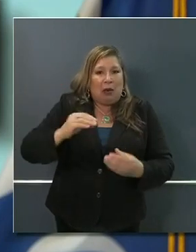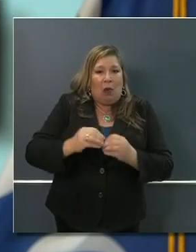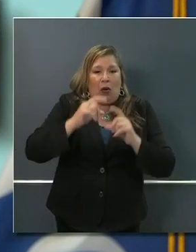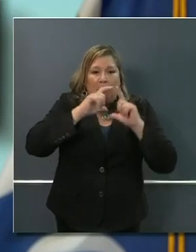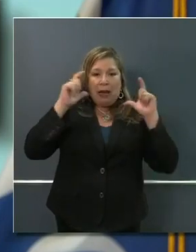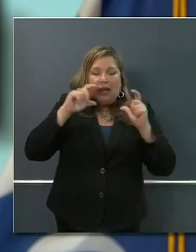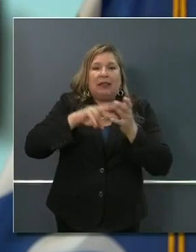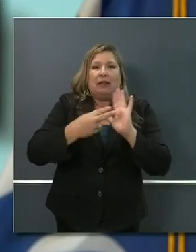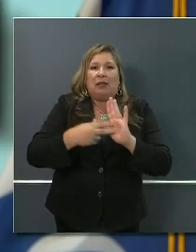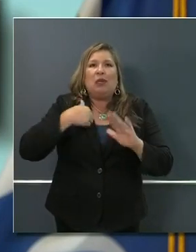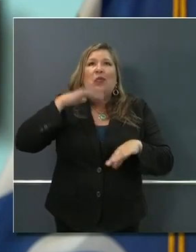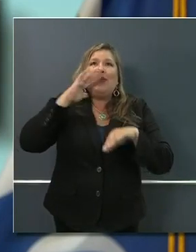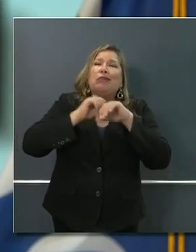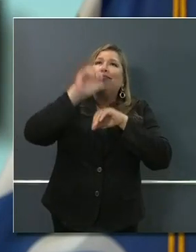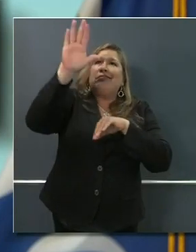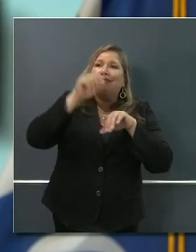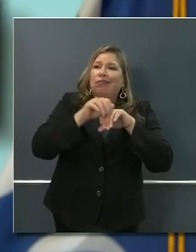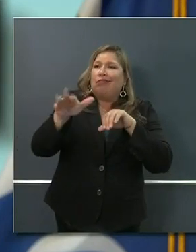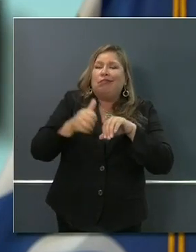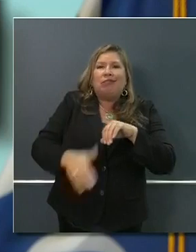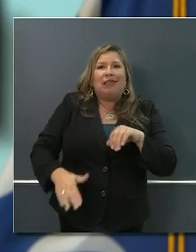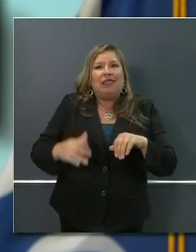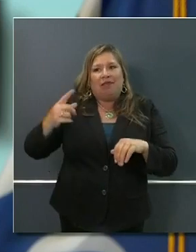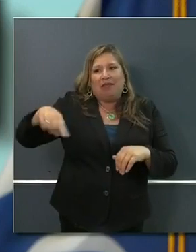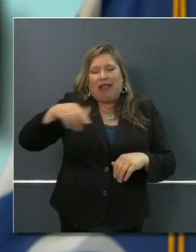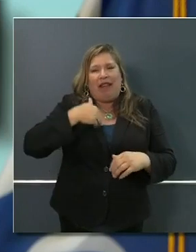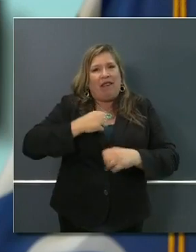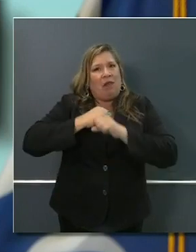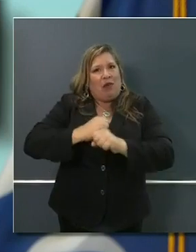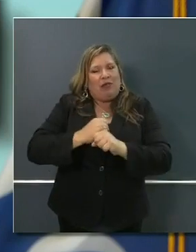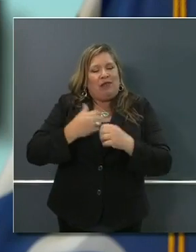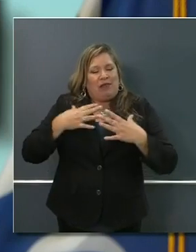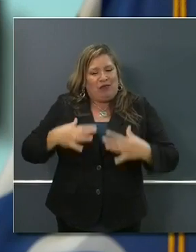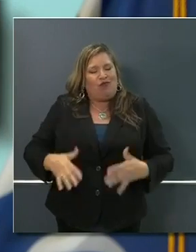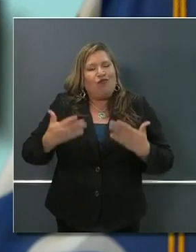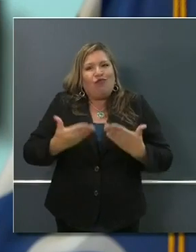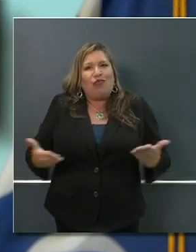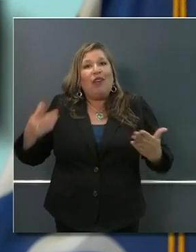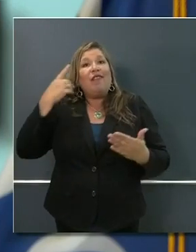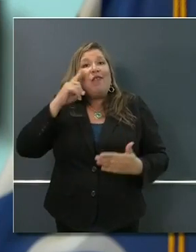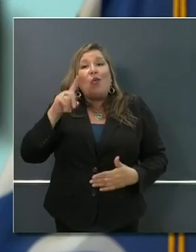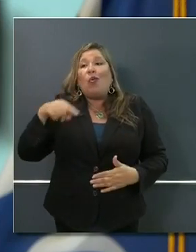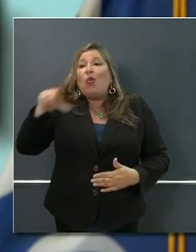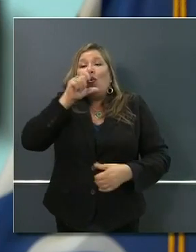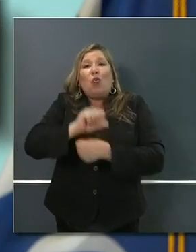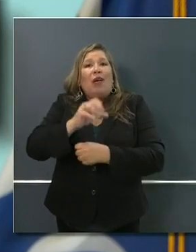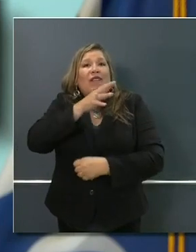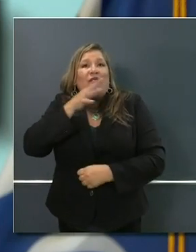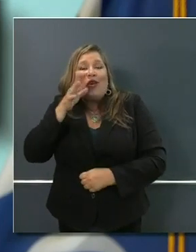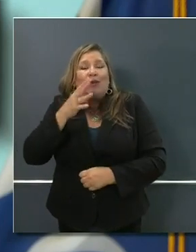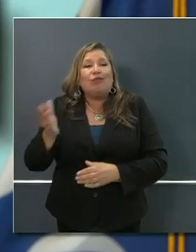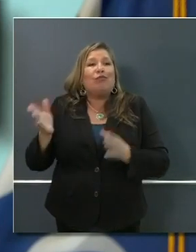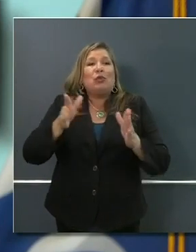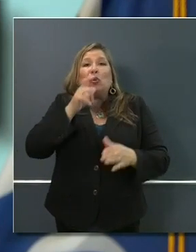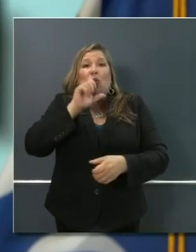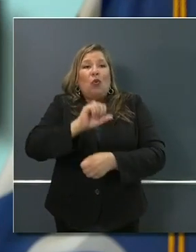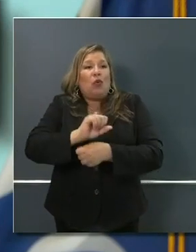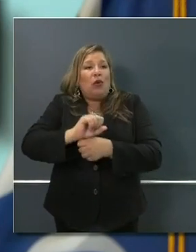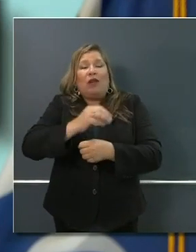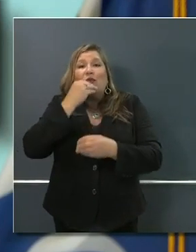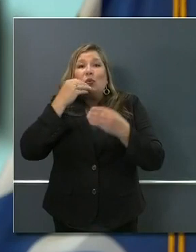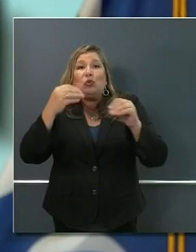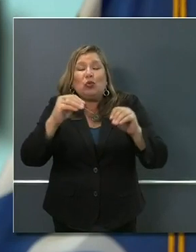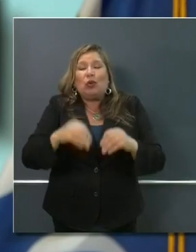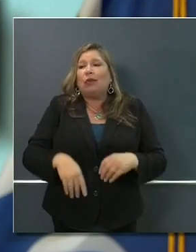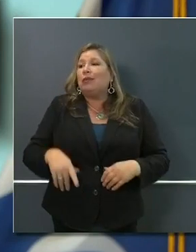more additional personal protective gear for our farm workers, for our grocery workers, for our logistics and manufacturing,